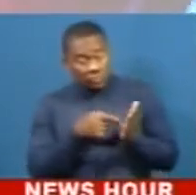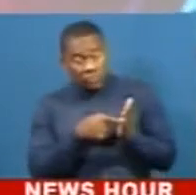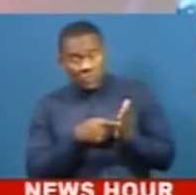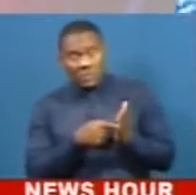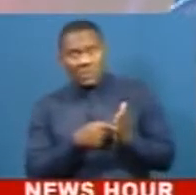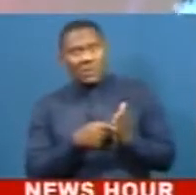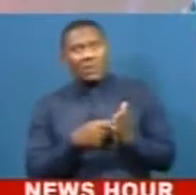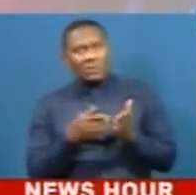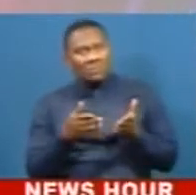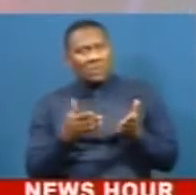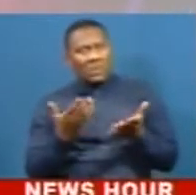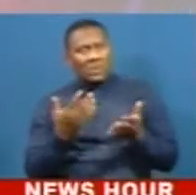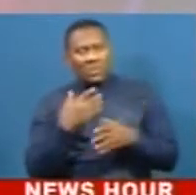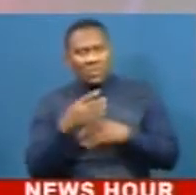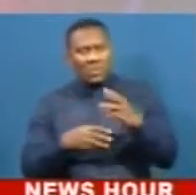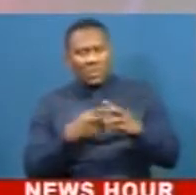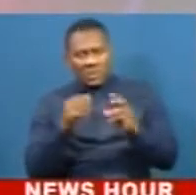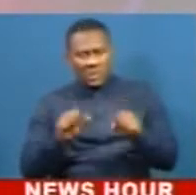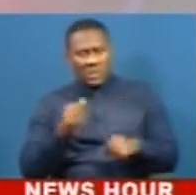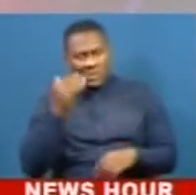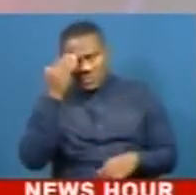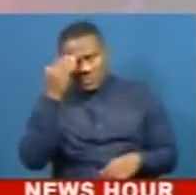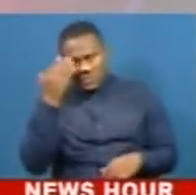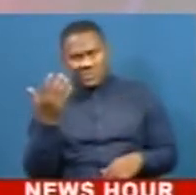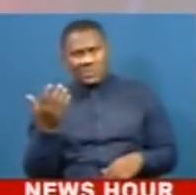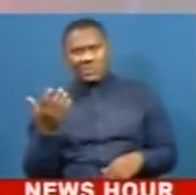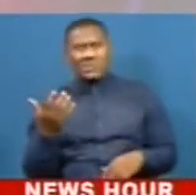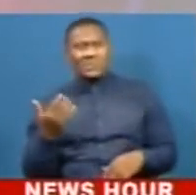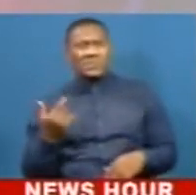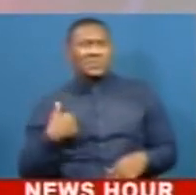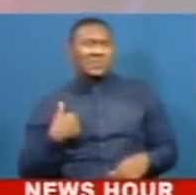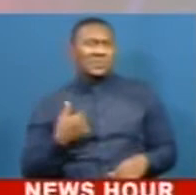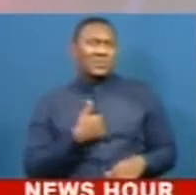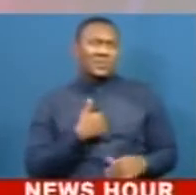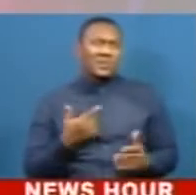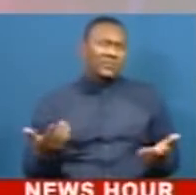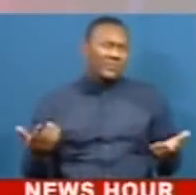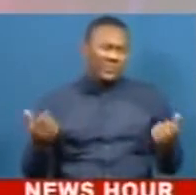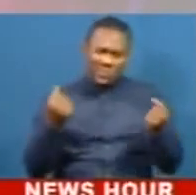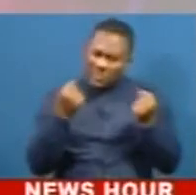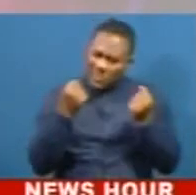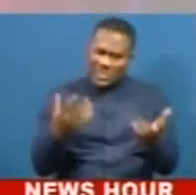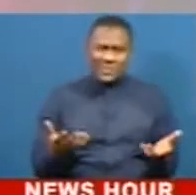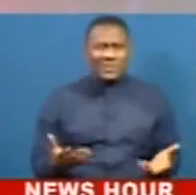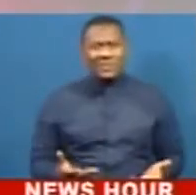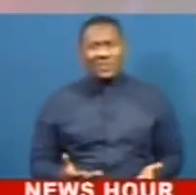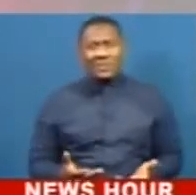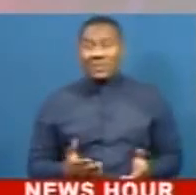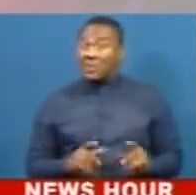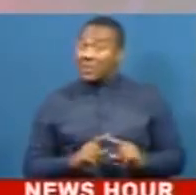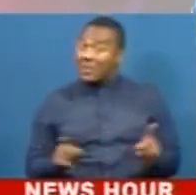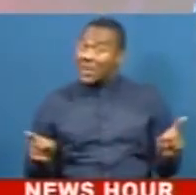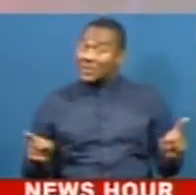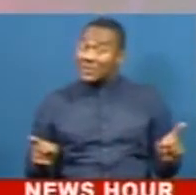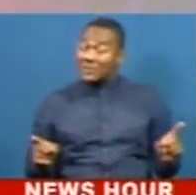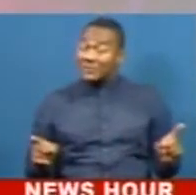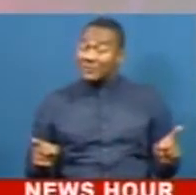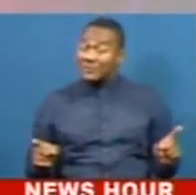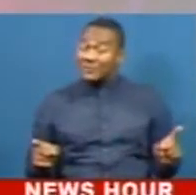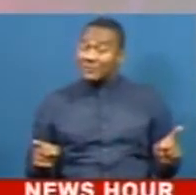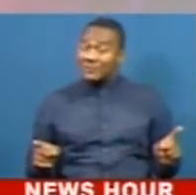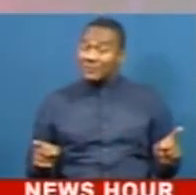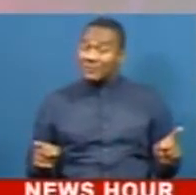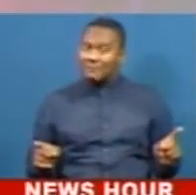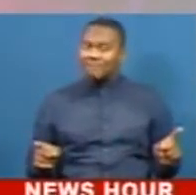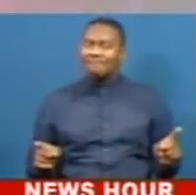to know what we have. Because we have so much to offer. But if we don't create an avenue and